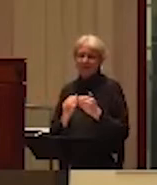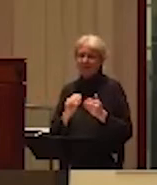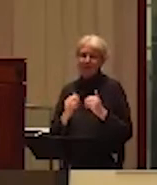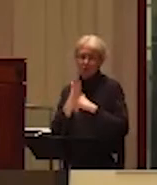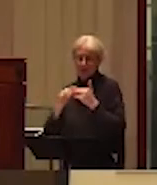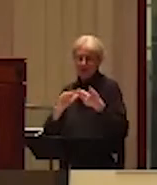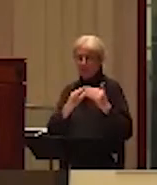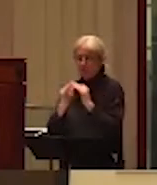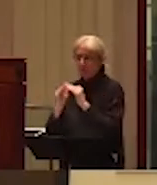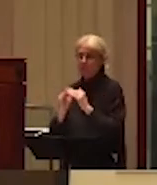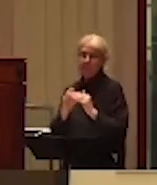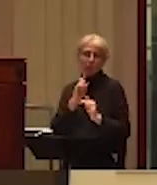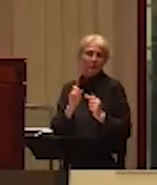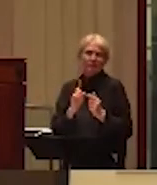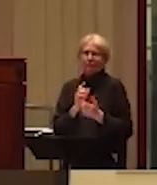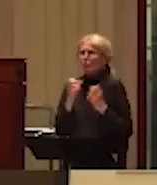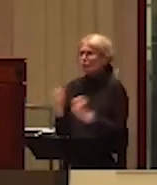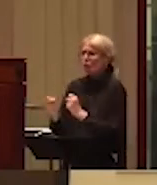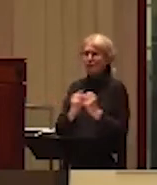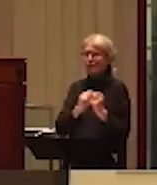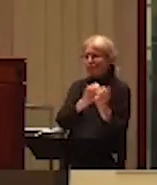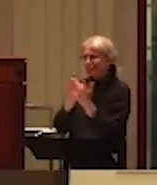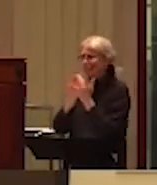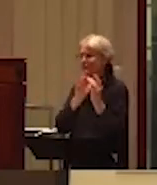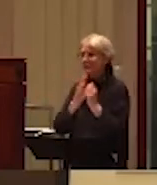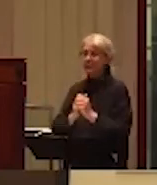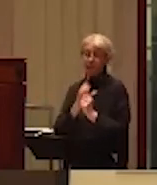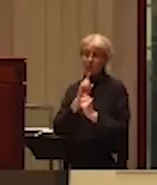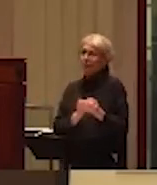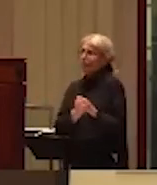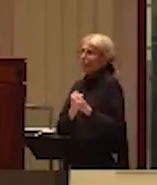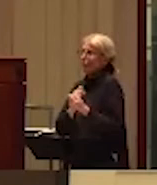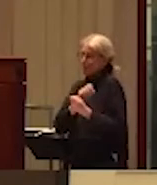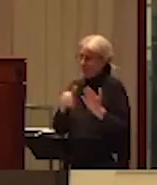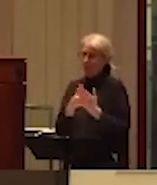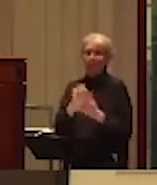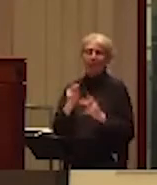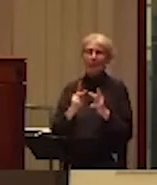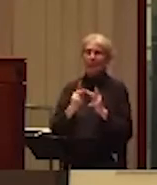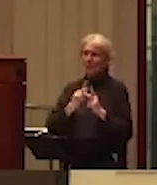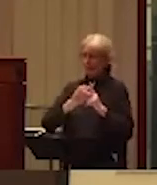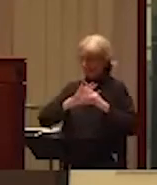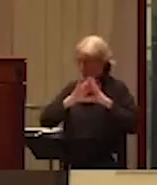and I'm all for people, all peoples around the world. Thank you.